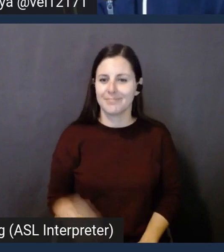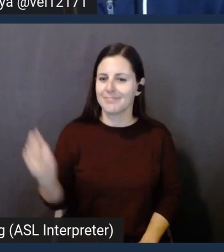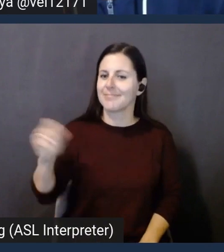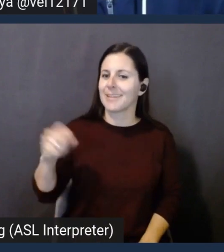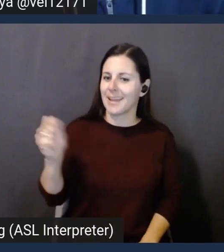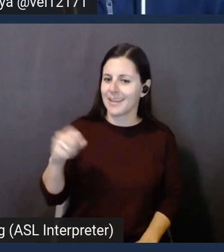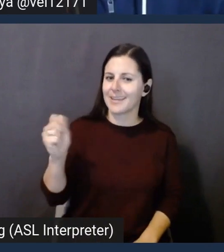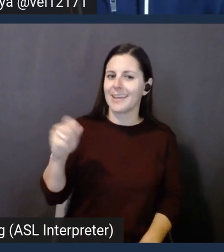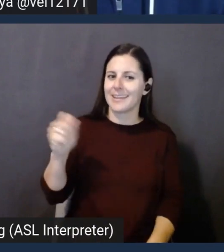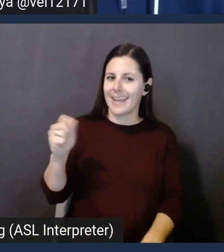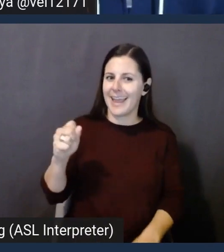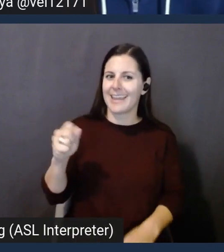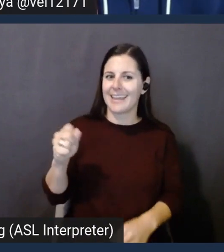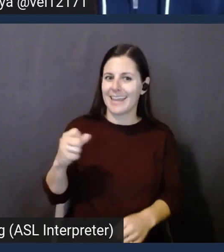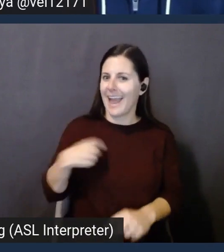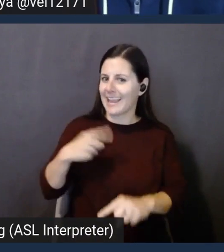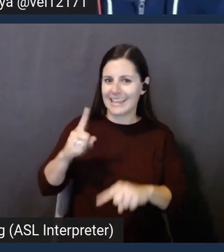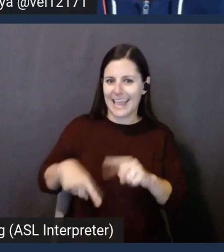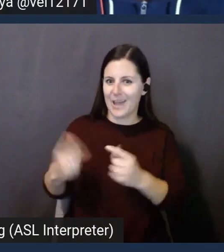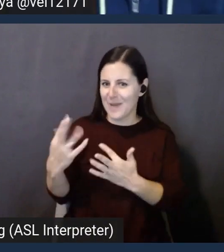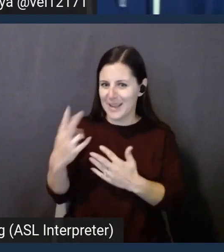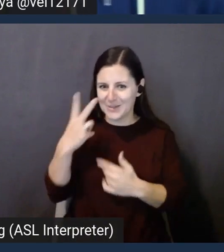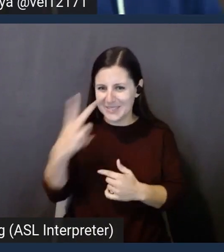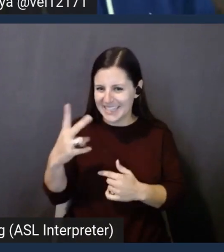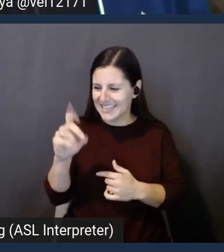can't wait to see the demo. Are we almost getting there?